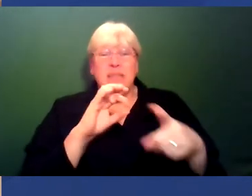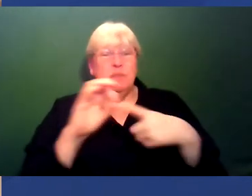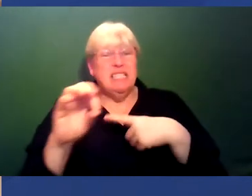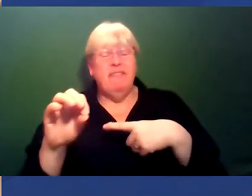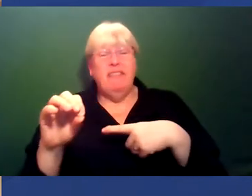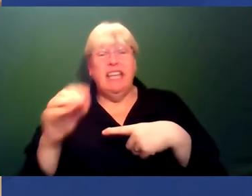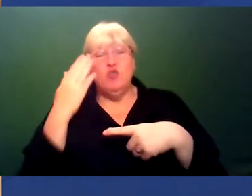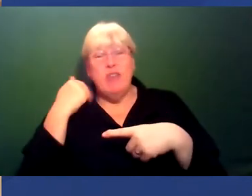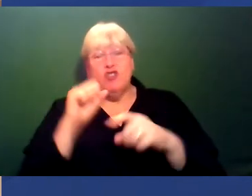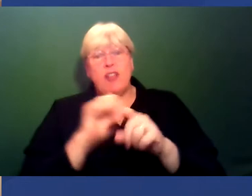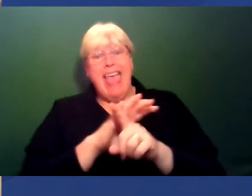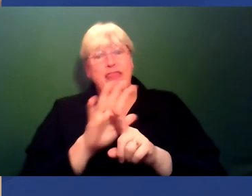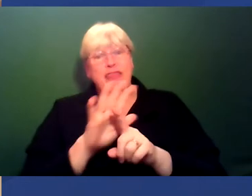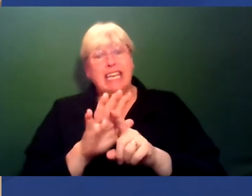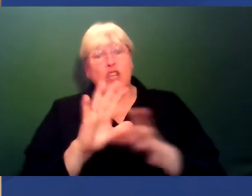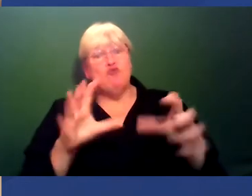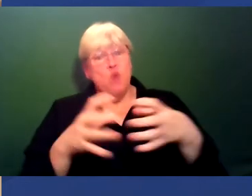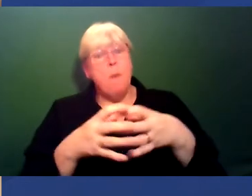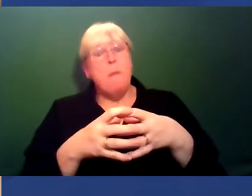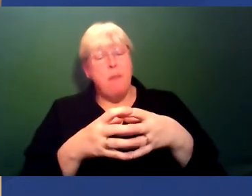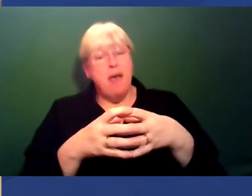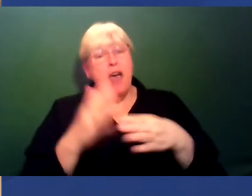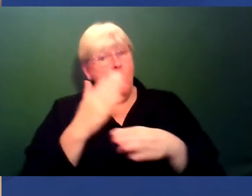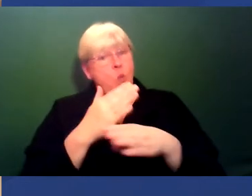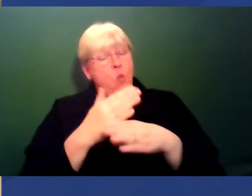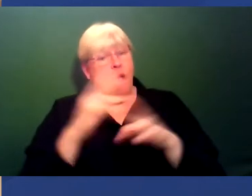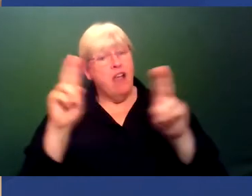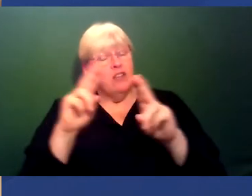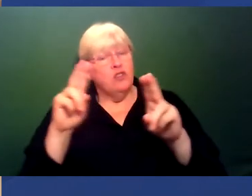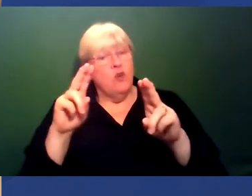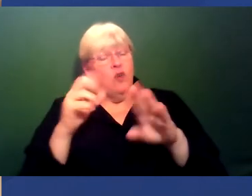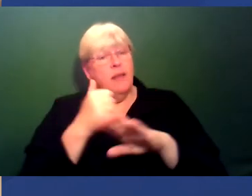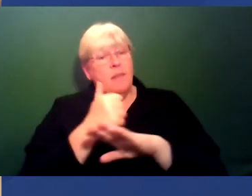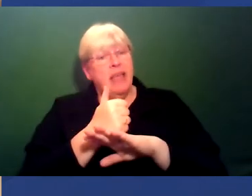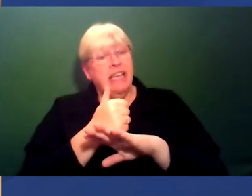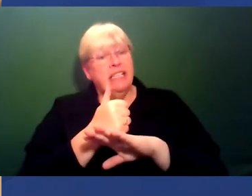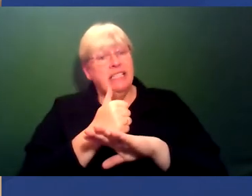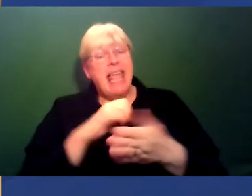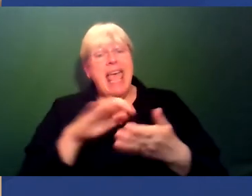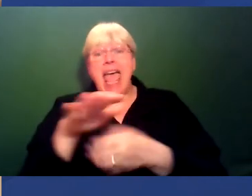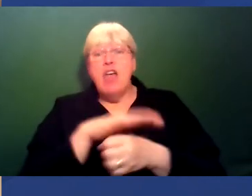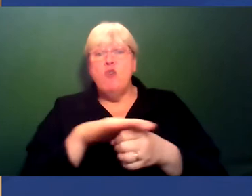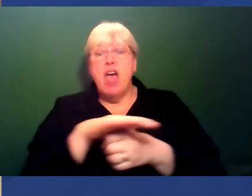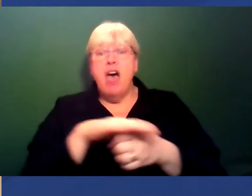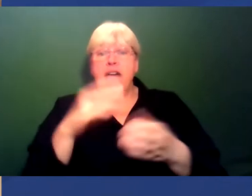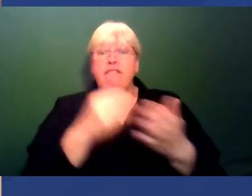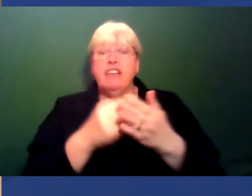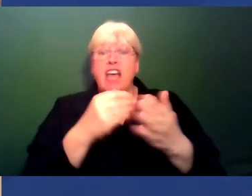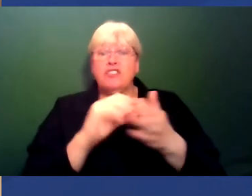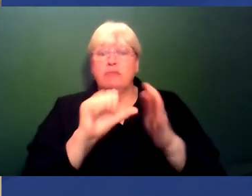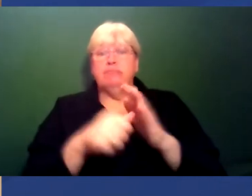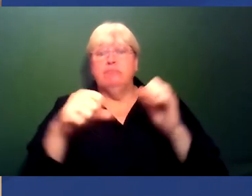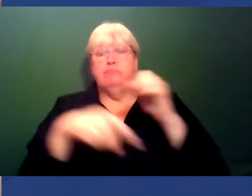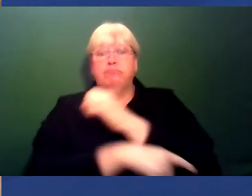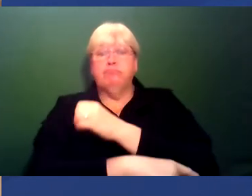You could just go and work in schools where, which are based in areas of financial hardship or, you know, underprivileged